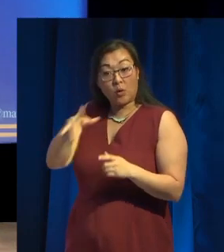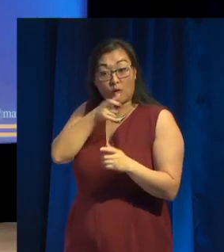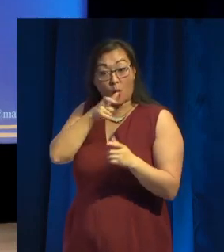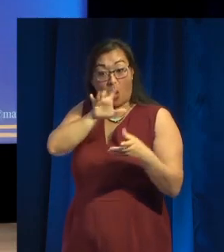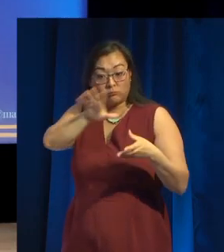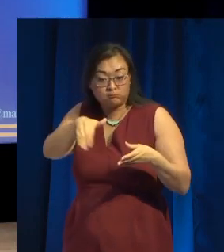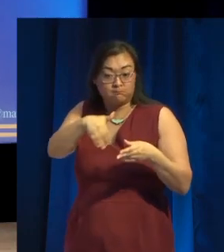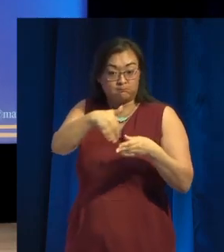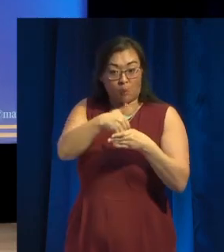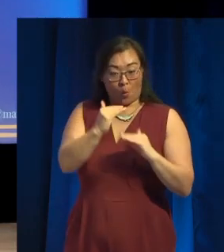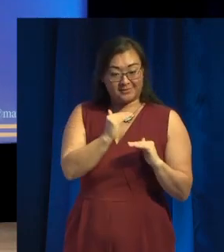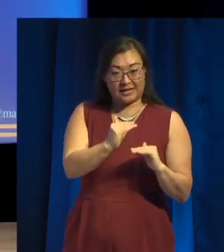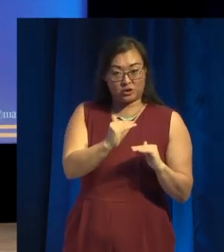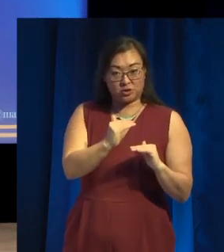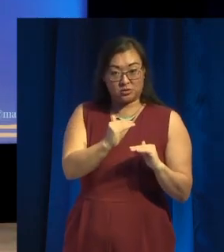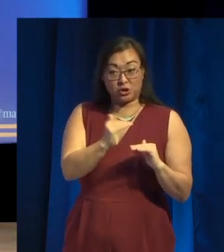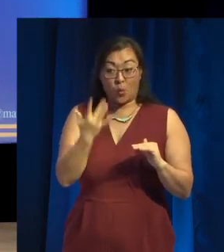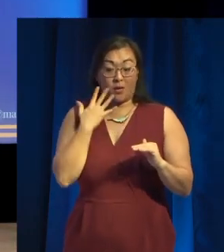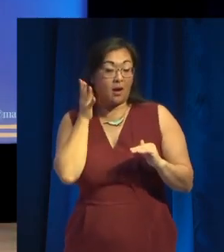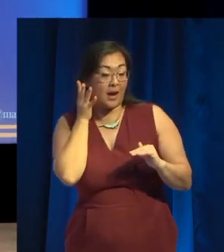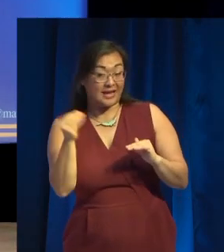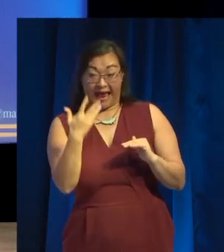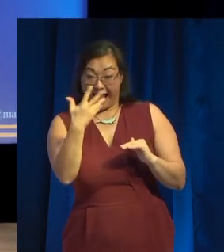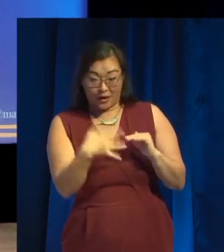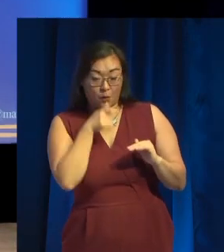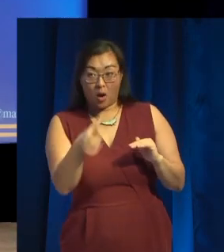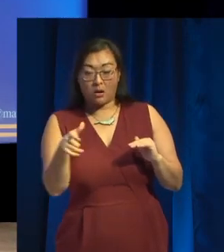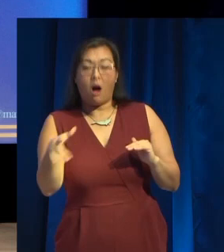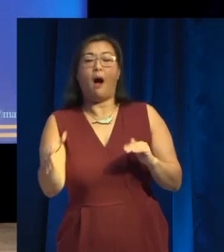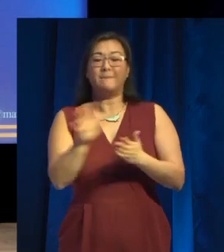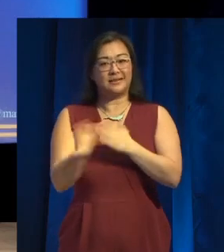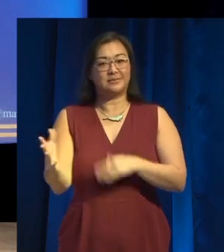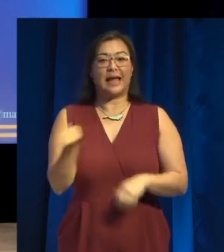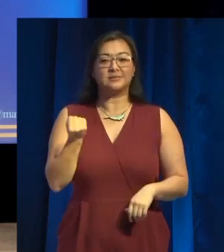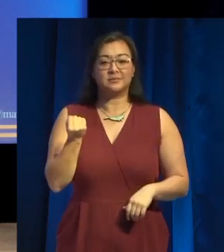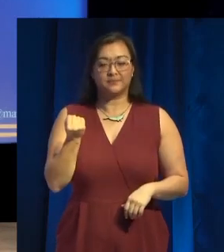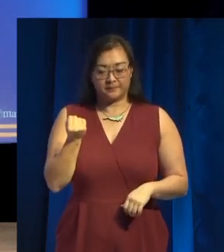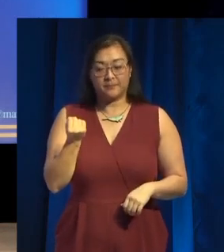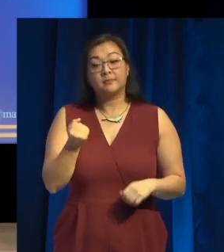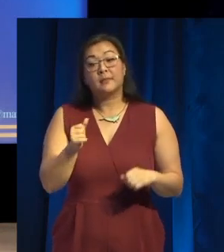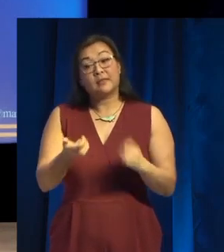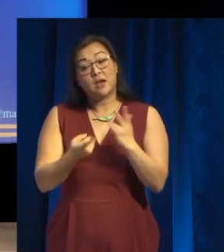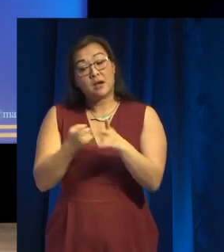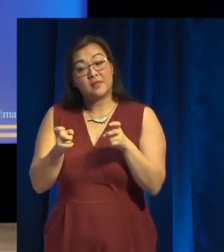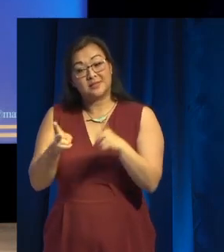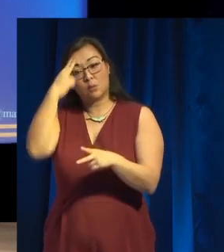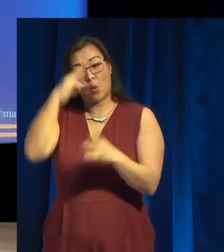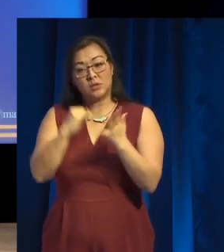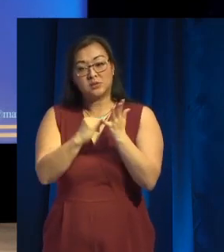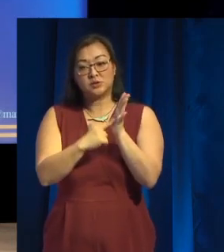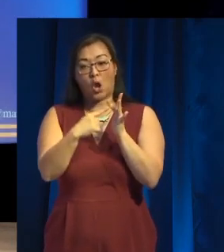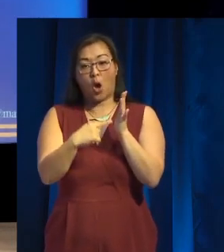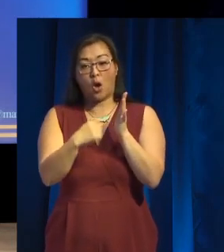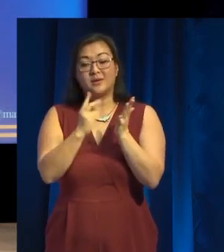And Alexa will do that for you automatically. You also have a system called slots. So, you don't have to say,